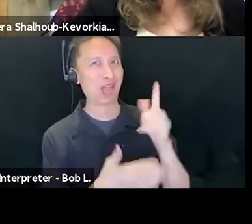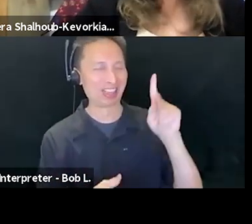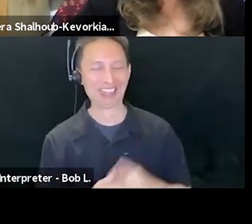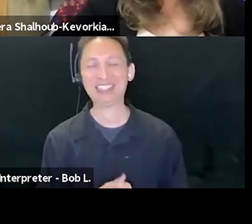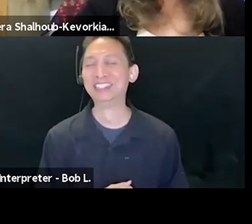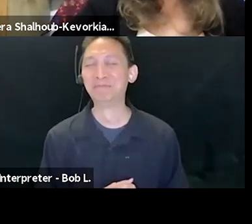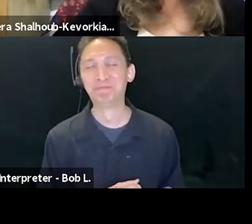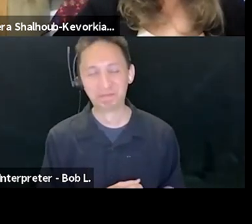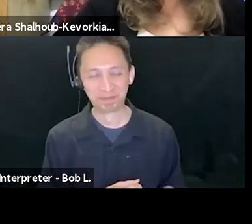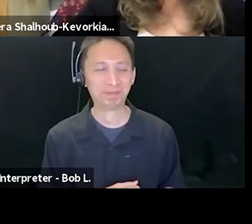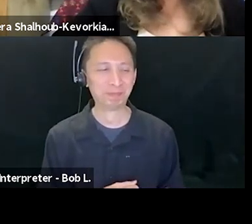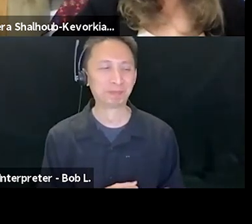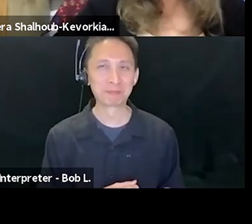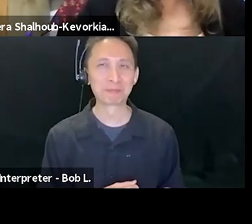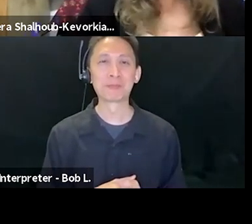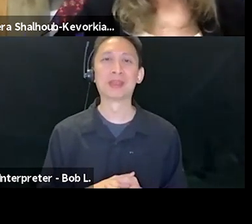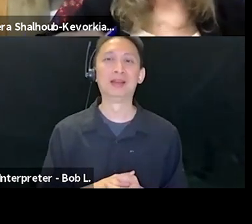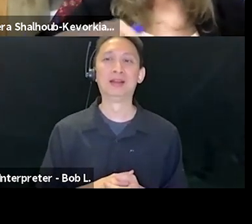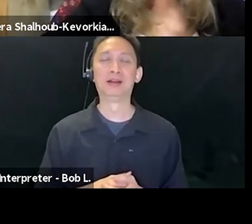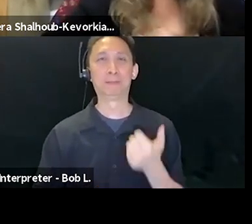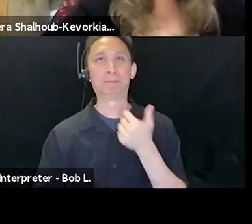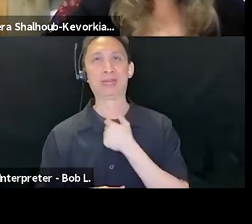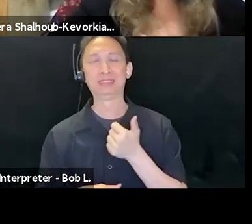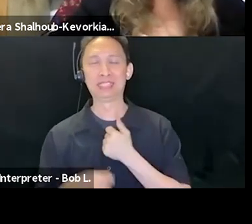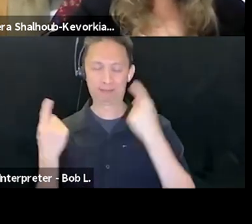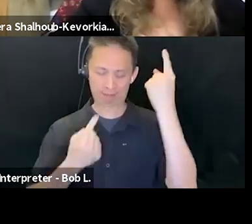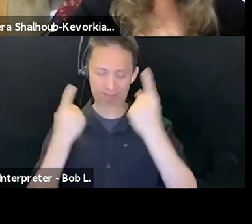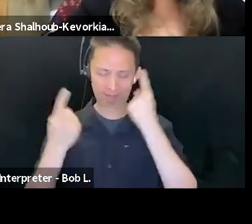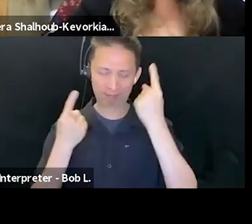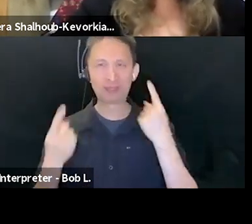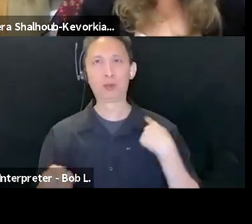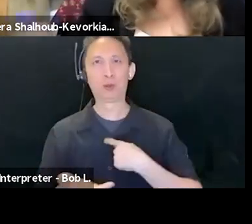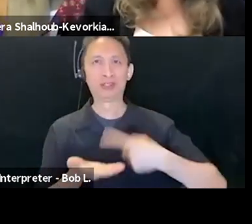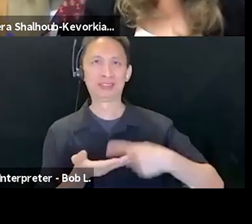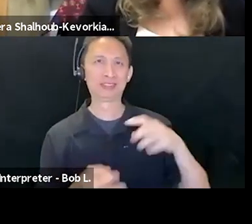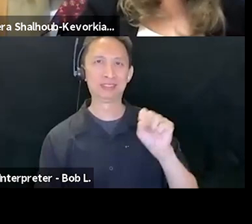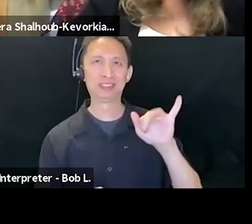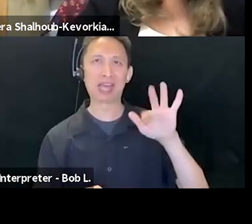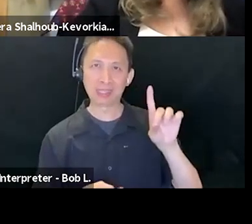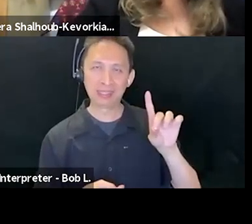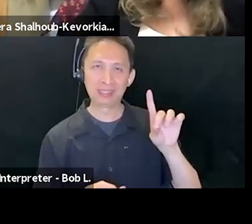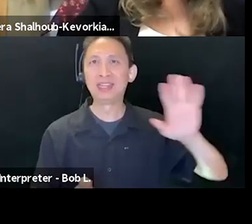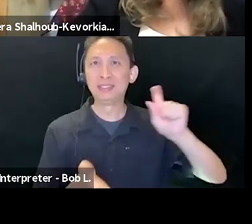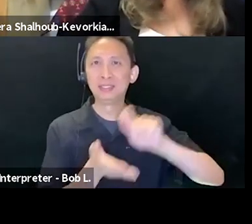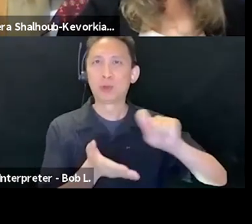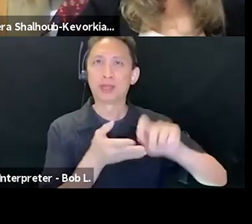No, I think, I mean, there's, when we're talking about Saeed and Palestine, I mean, as